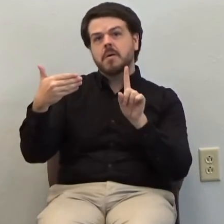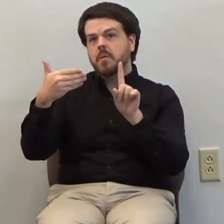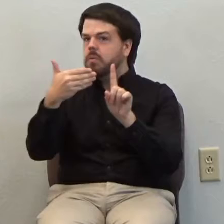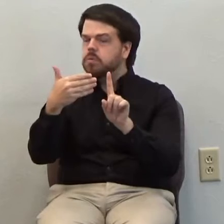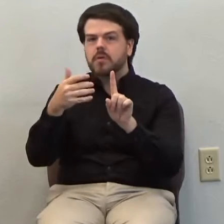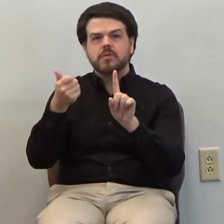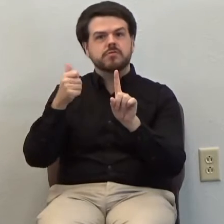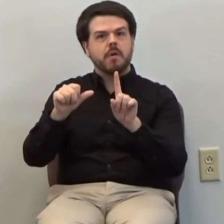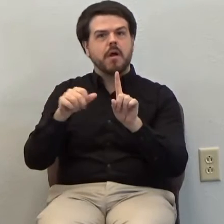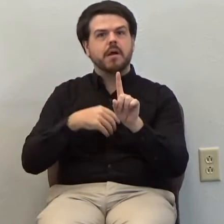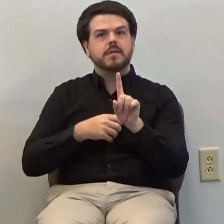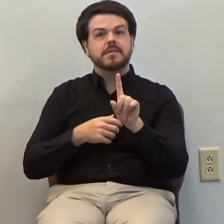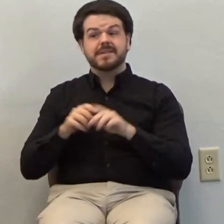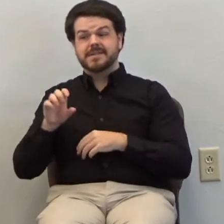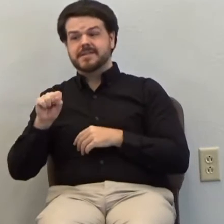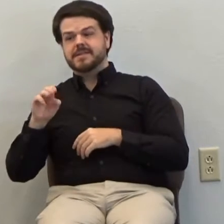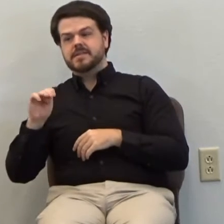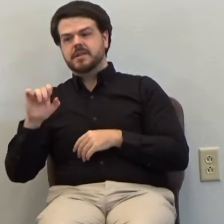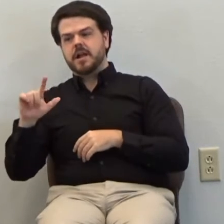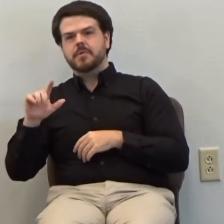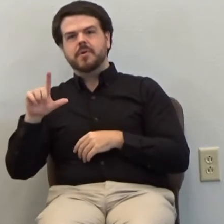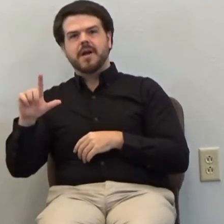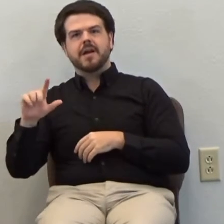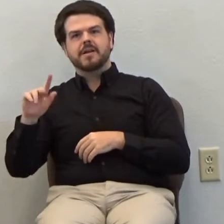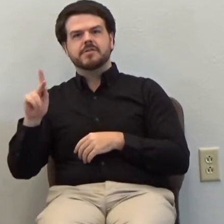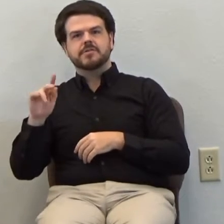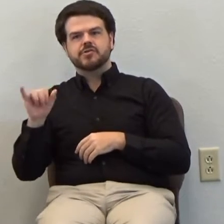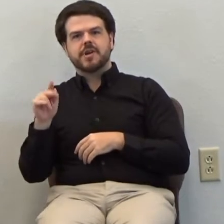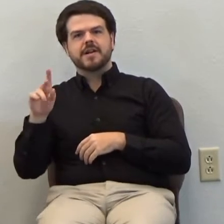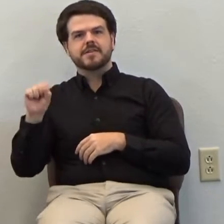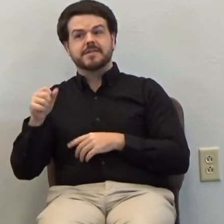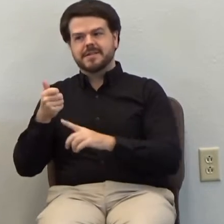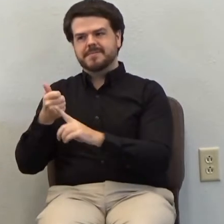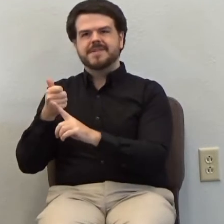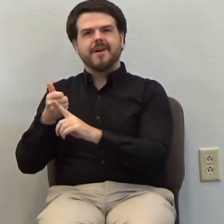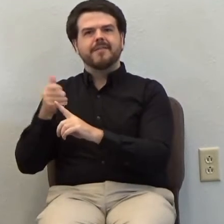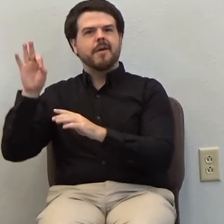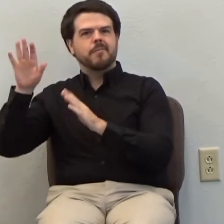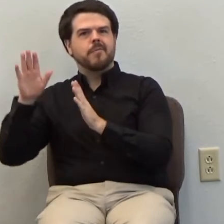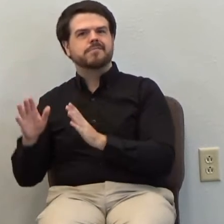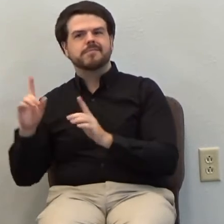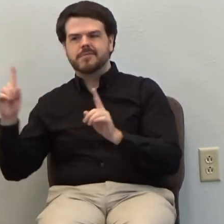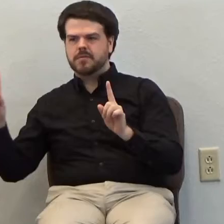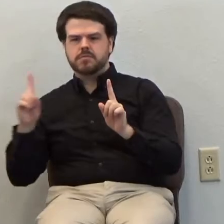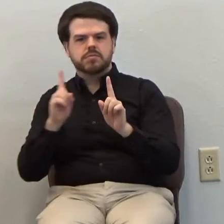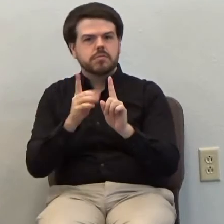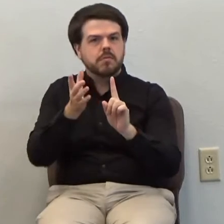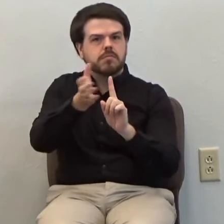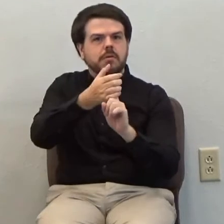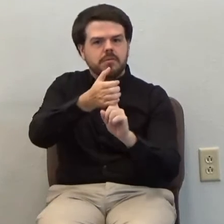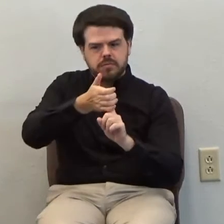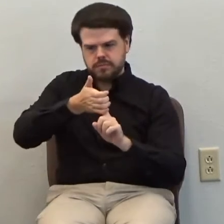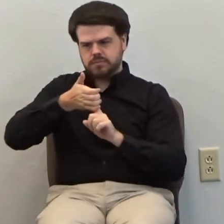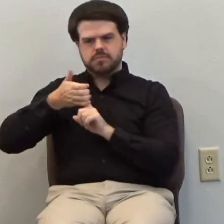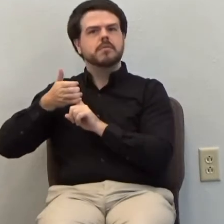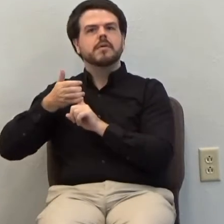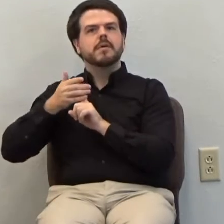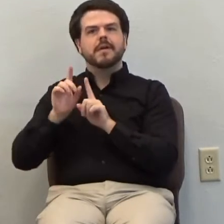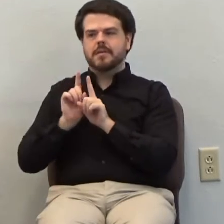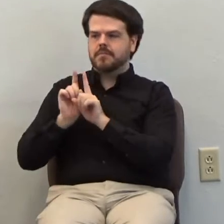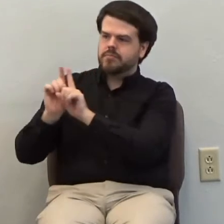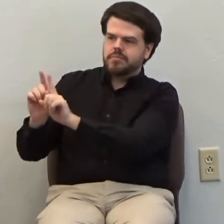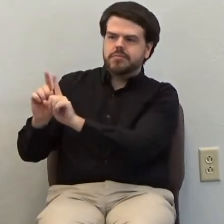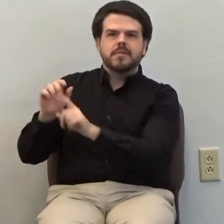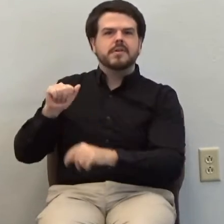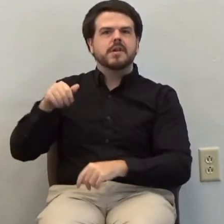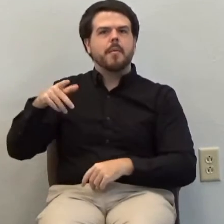Samuel L. Jackson, the evangelist, grabbed him and saved him and brought him to his apartment. And for an hour and a half, they